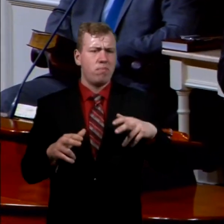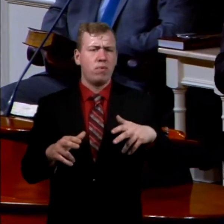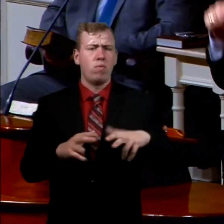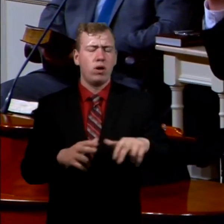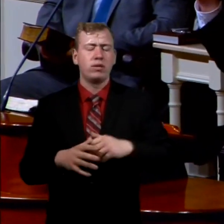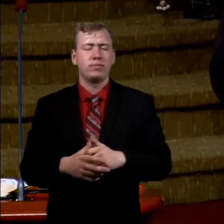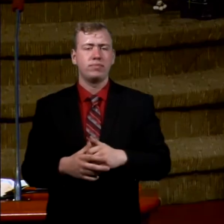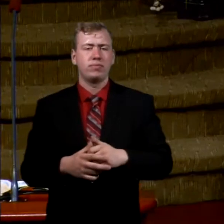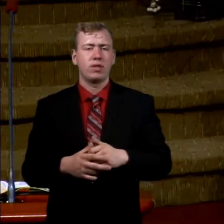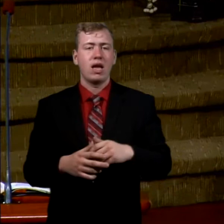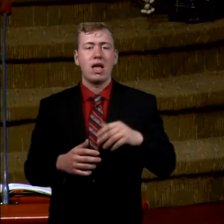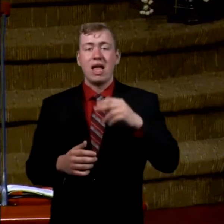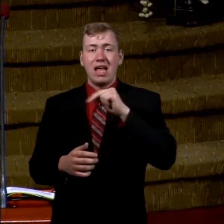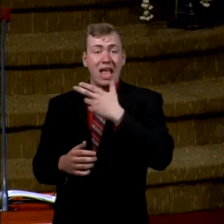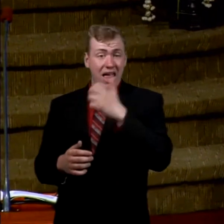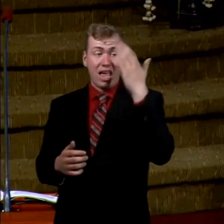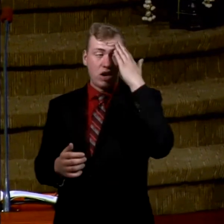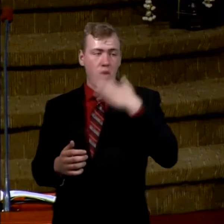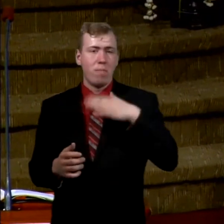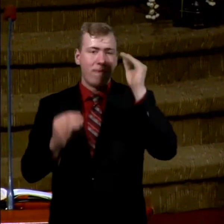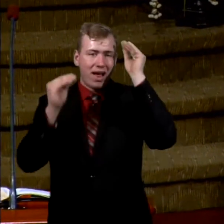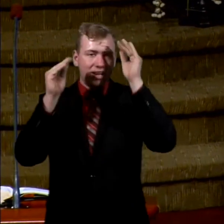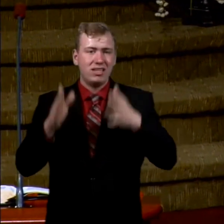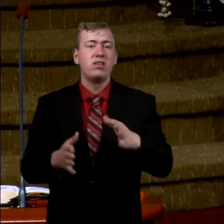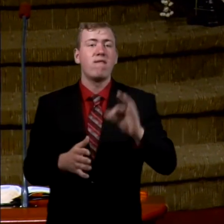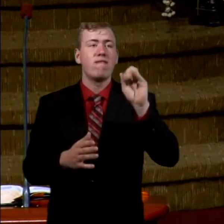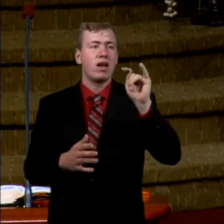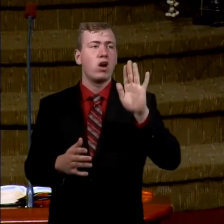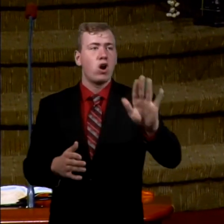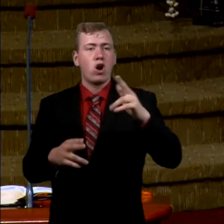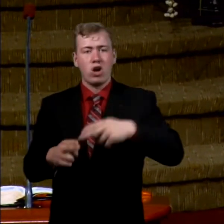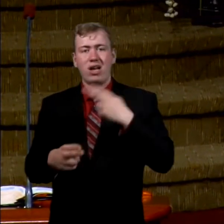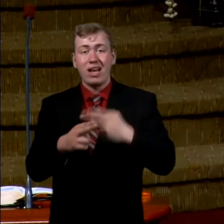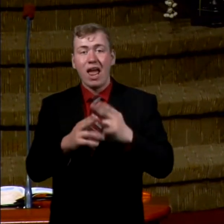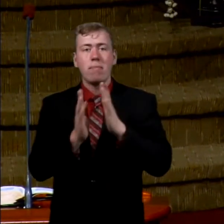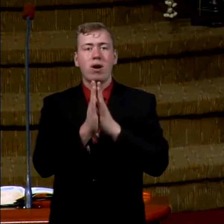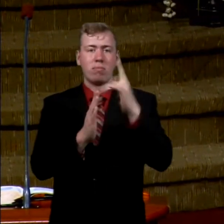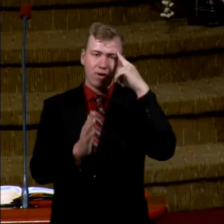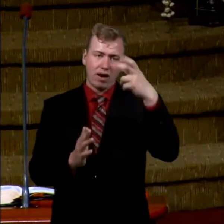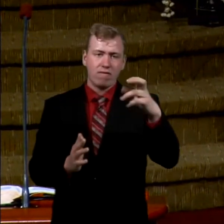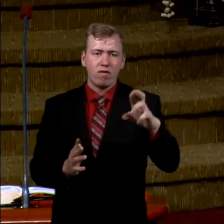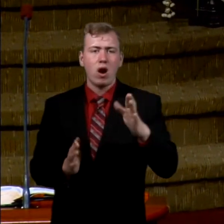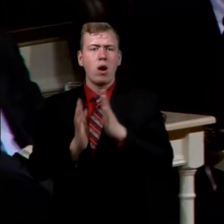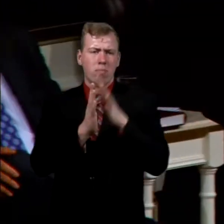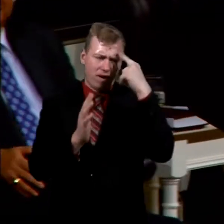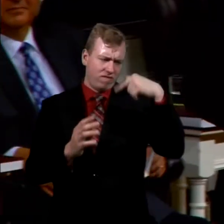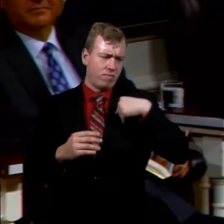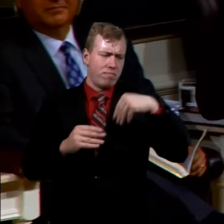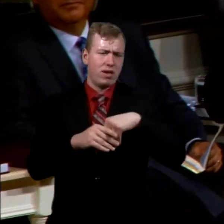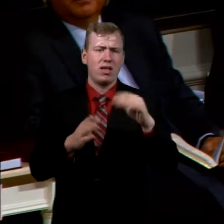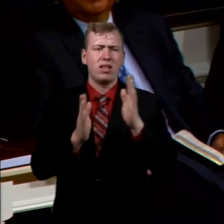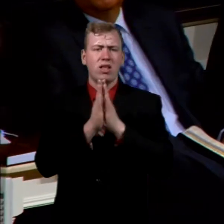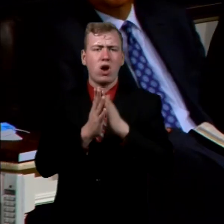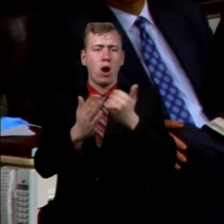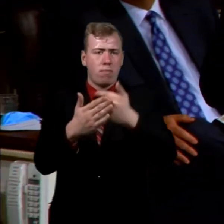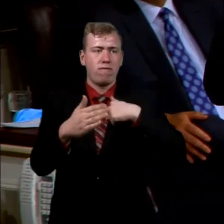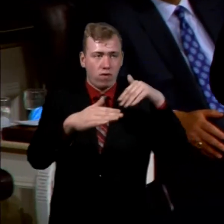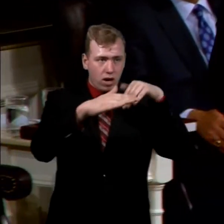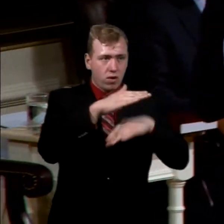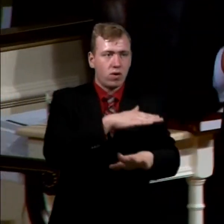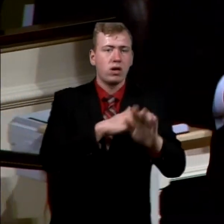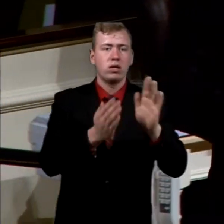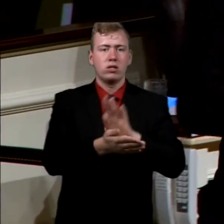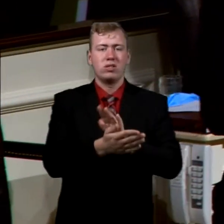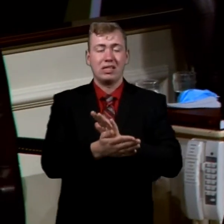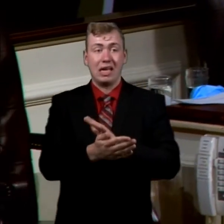right there. He knew my teacher. He found out her name. He prayed for her. He would pray for me in the car before I would go in there. was